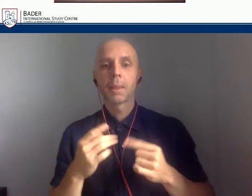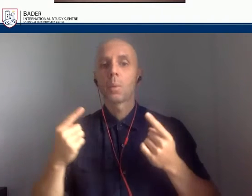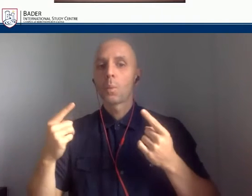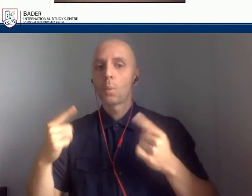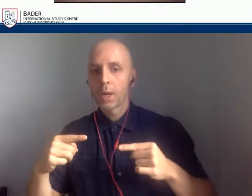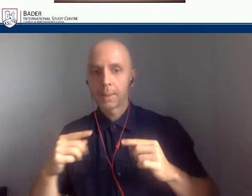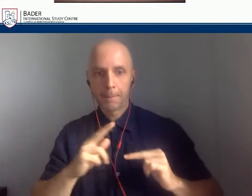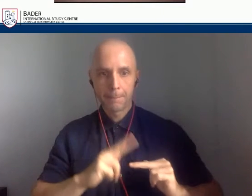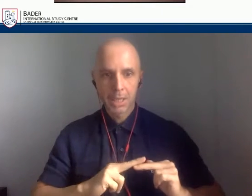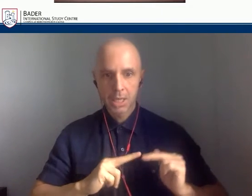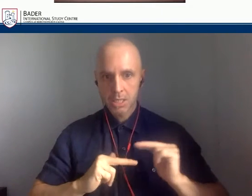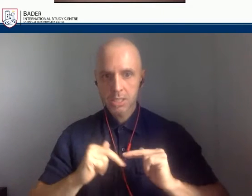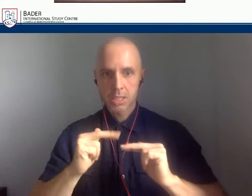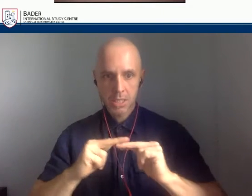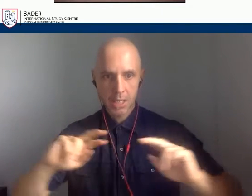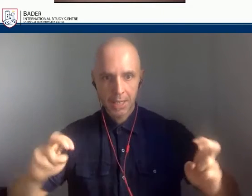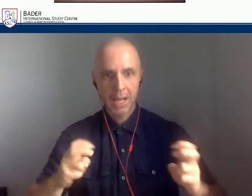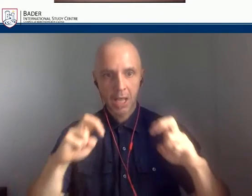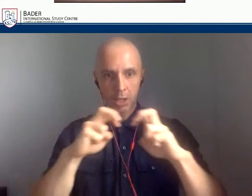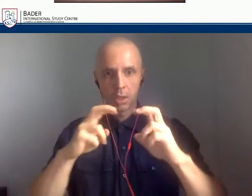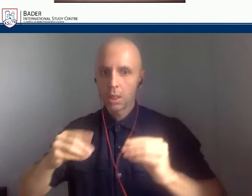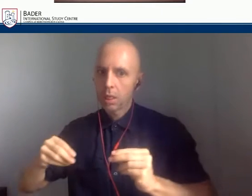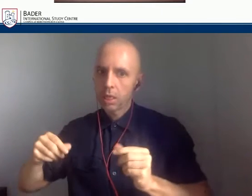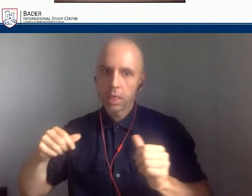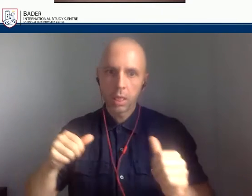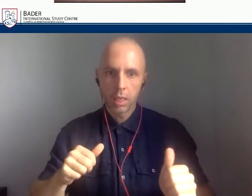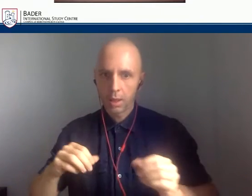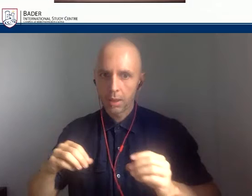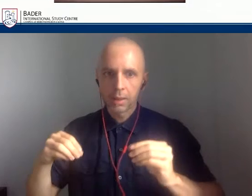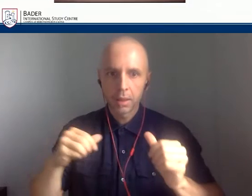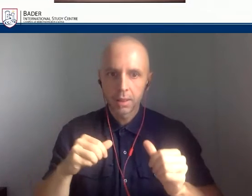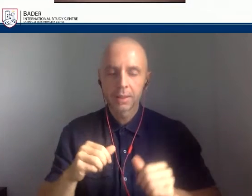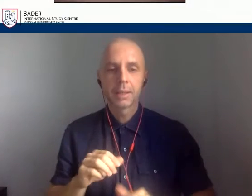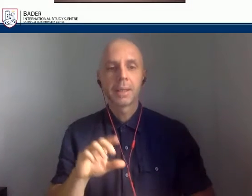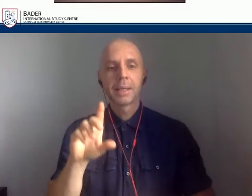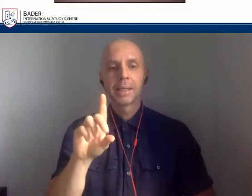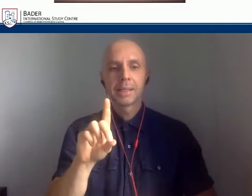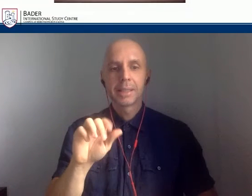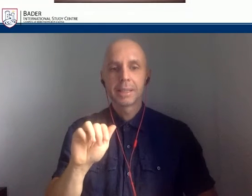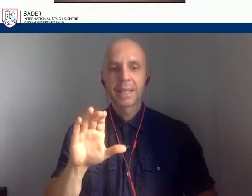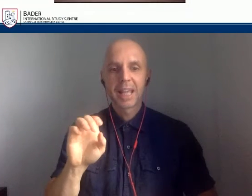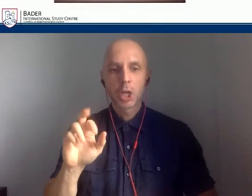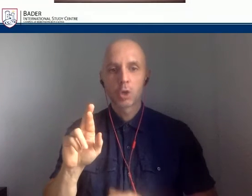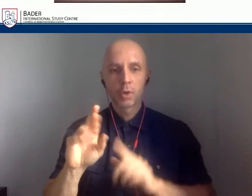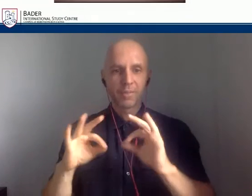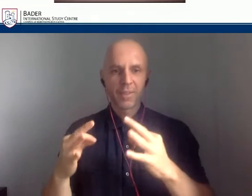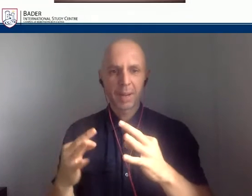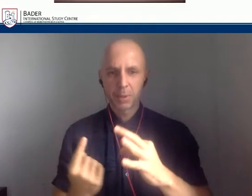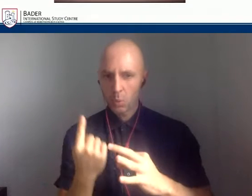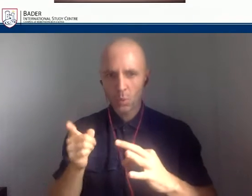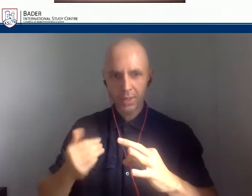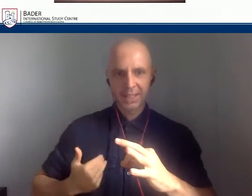and one of the young Dacres, he was arrested and put in jail and then